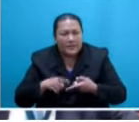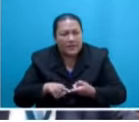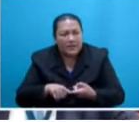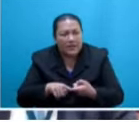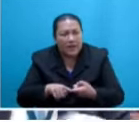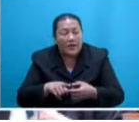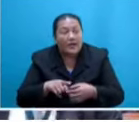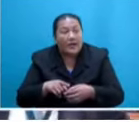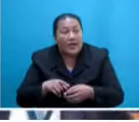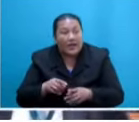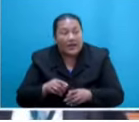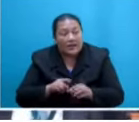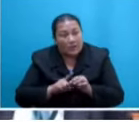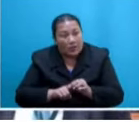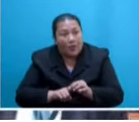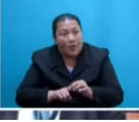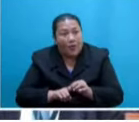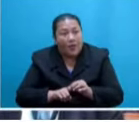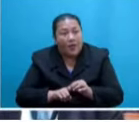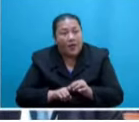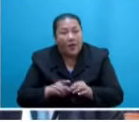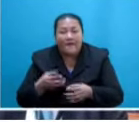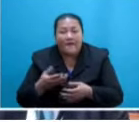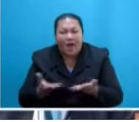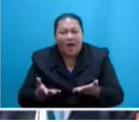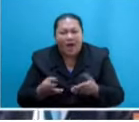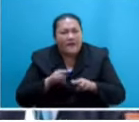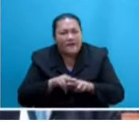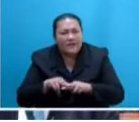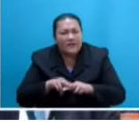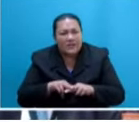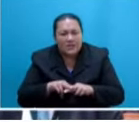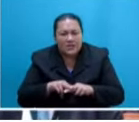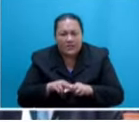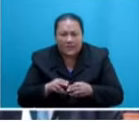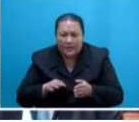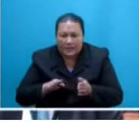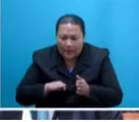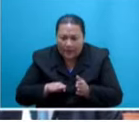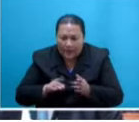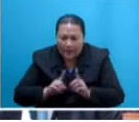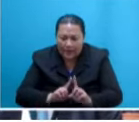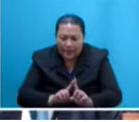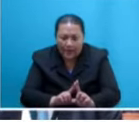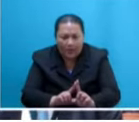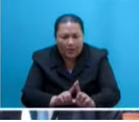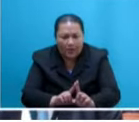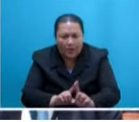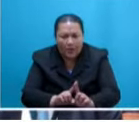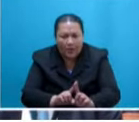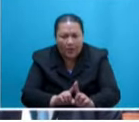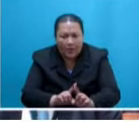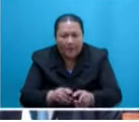or expression of any intent as how Fiji is going to comply, when it's going to rectify the remainder of the